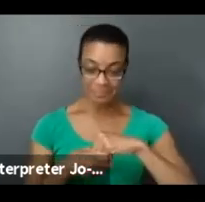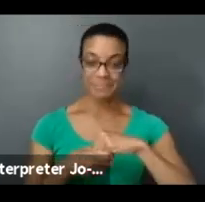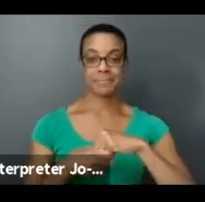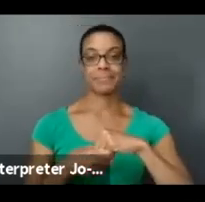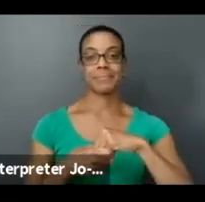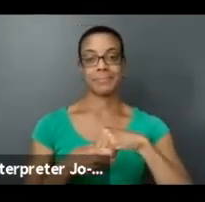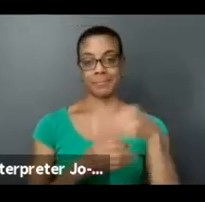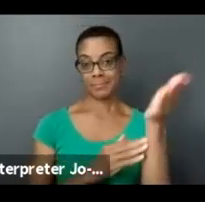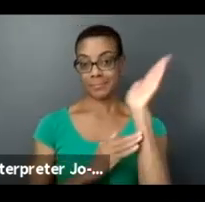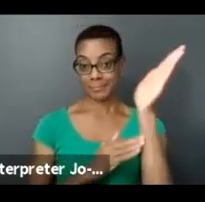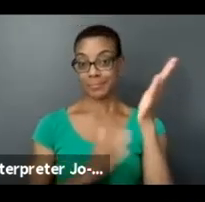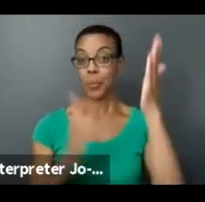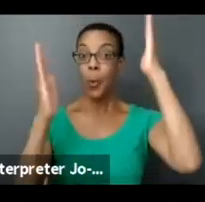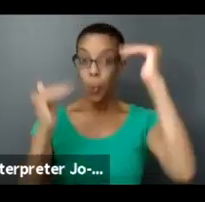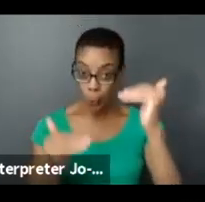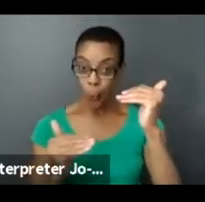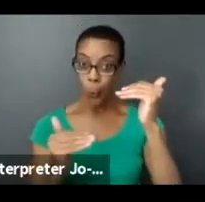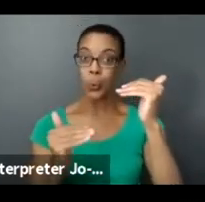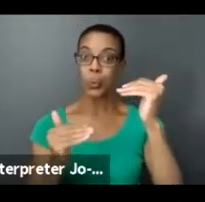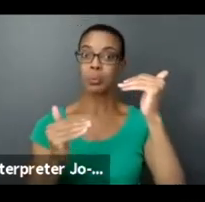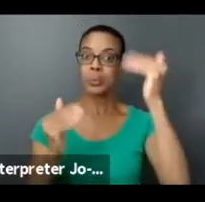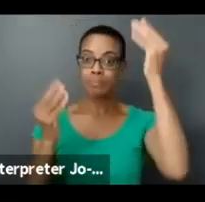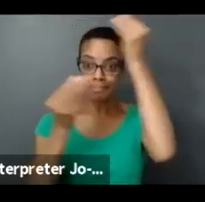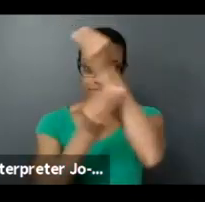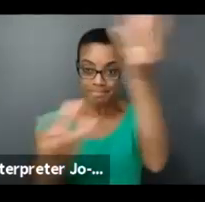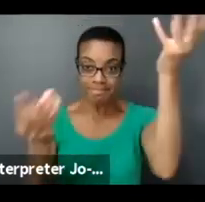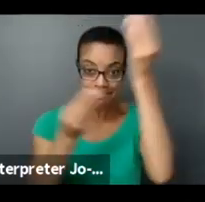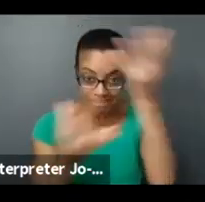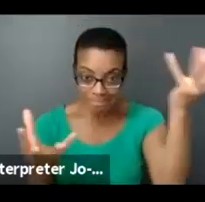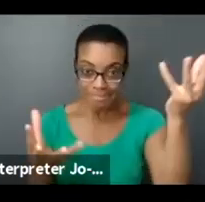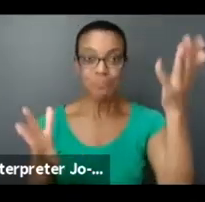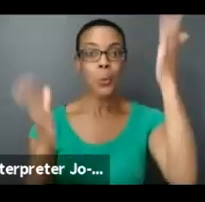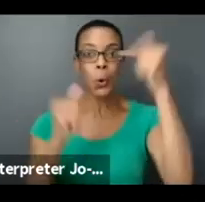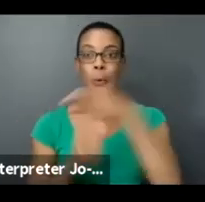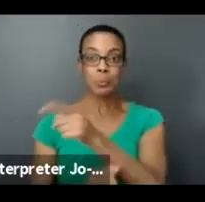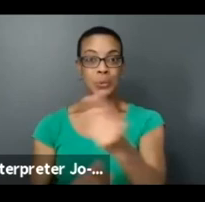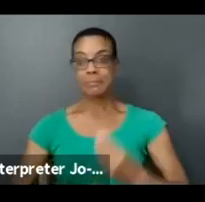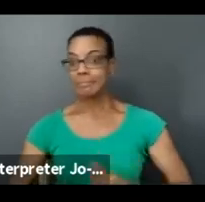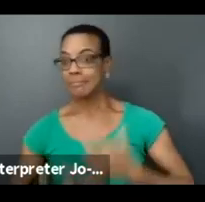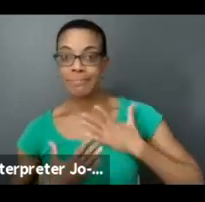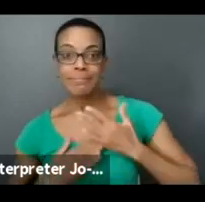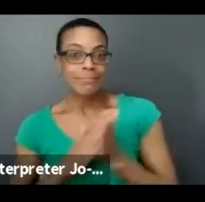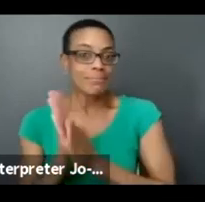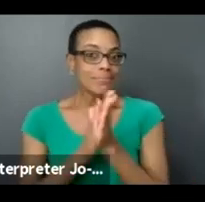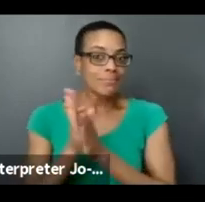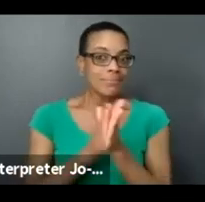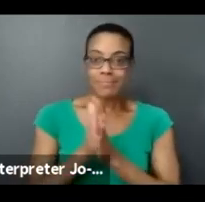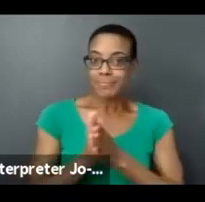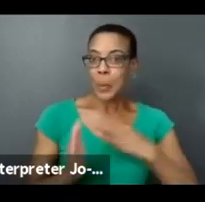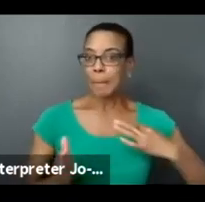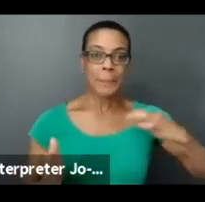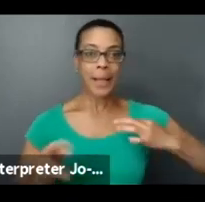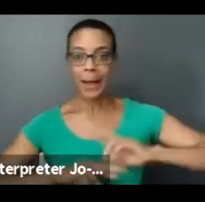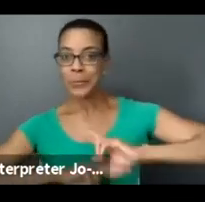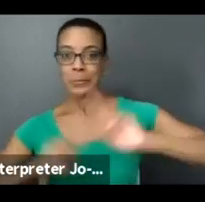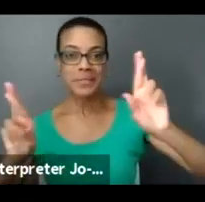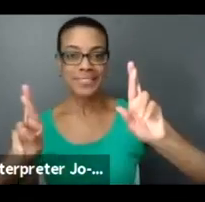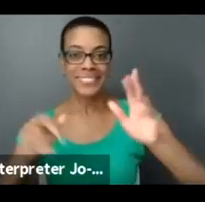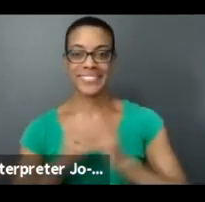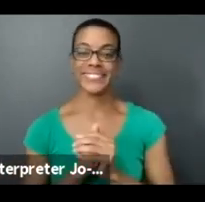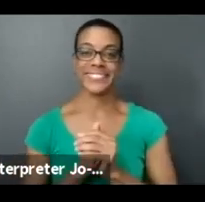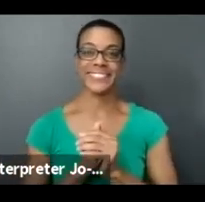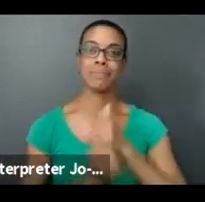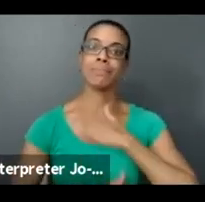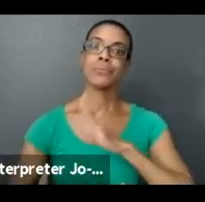I hope it's been informative. I hope it's gotten some of you inspired to want to apply to this once it's launched. Really appreciate all of your